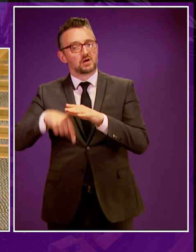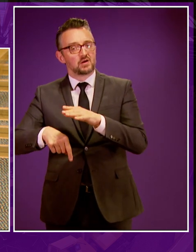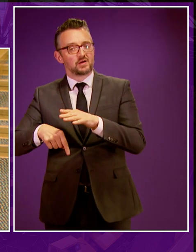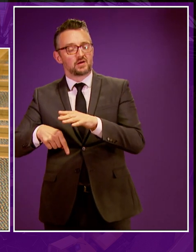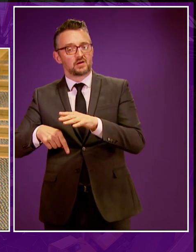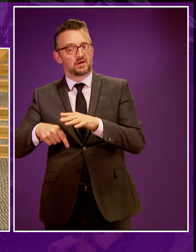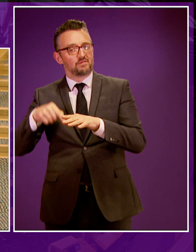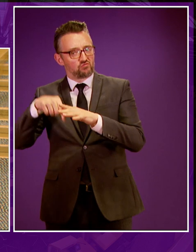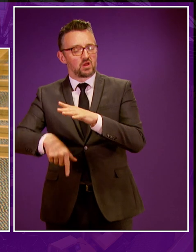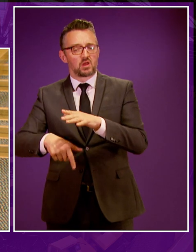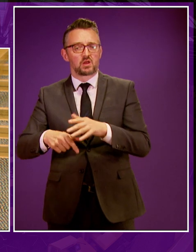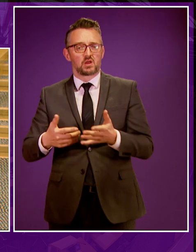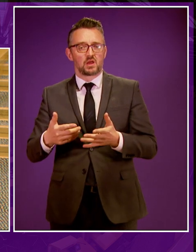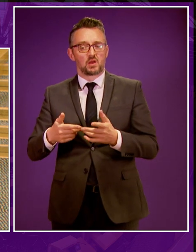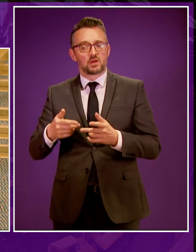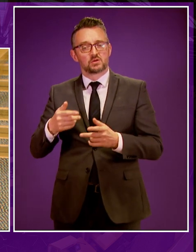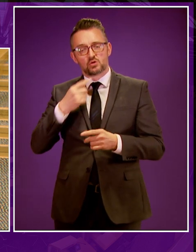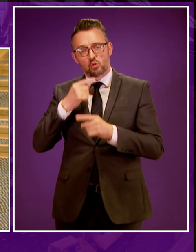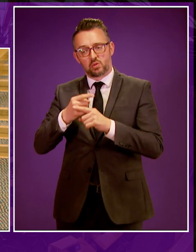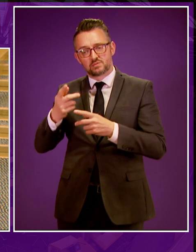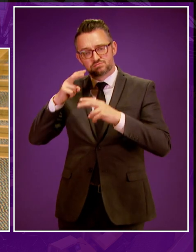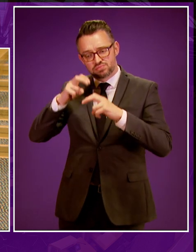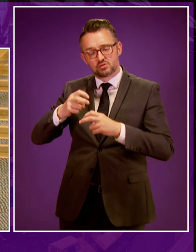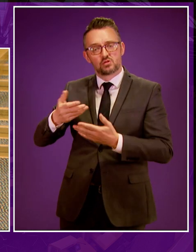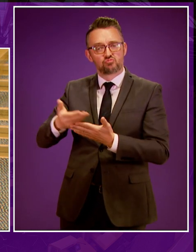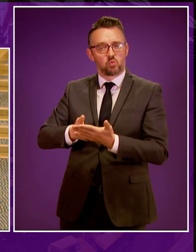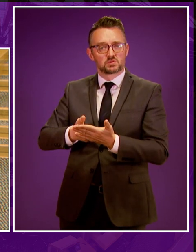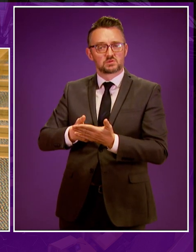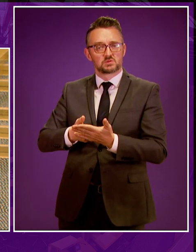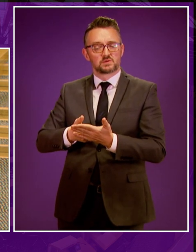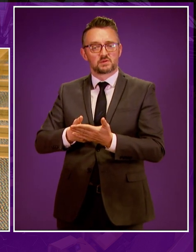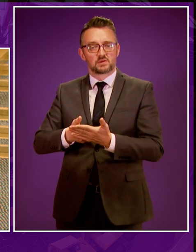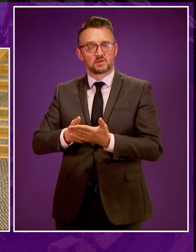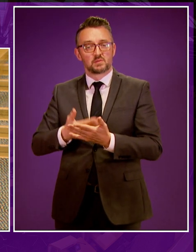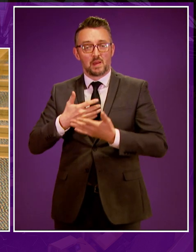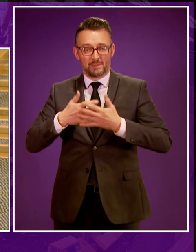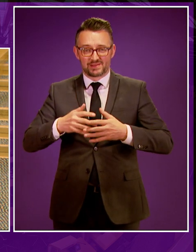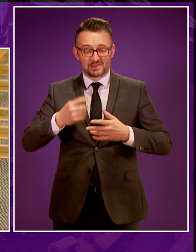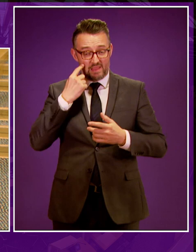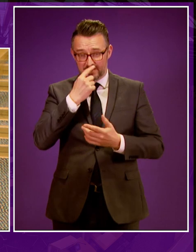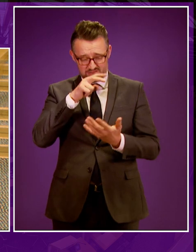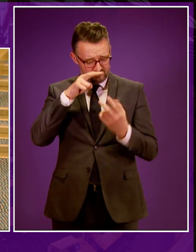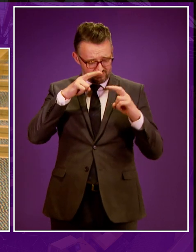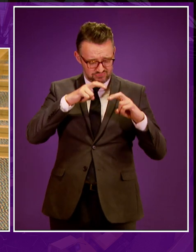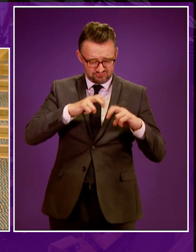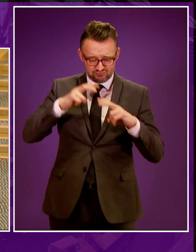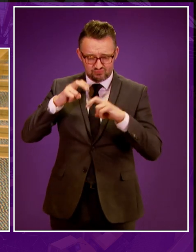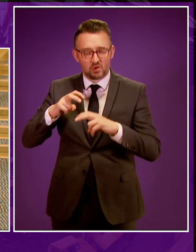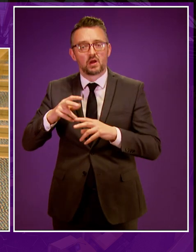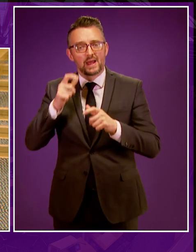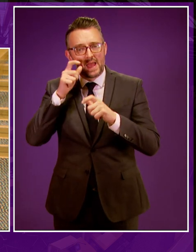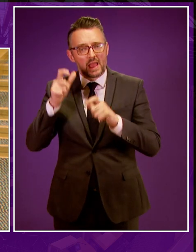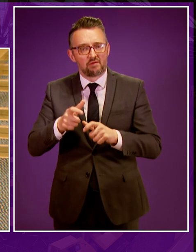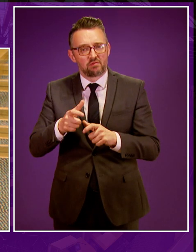part in the exercises we've commissioned, and for the expert evidence that's been provided to us. We have scrutinised that evidence, and we have carefully